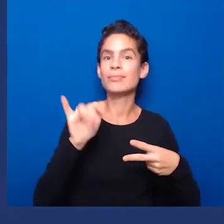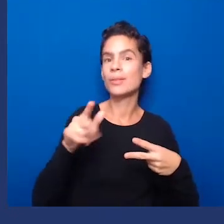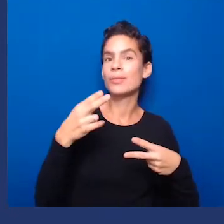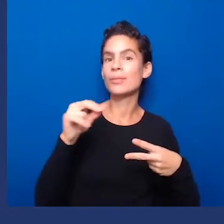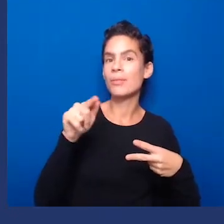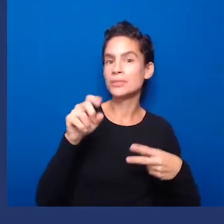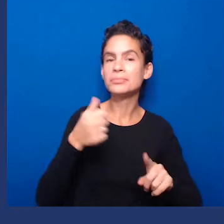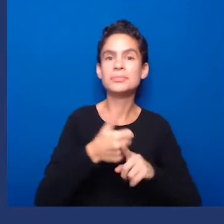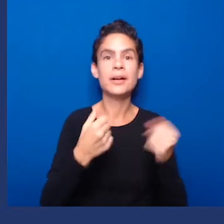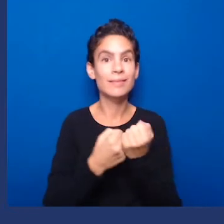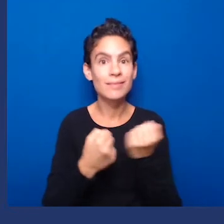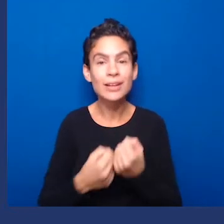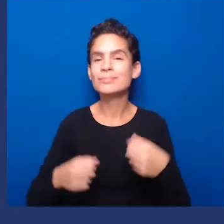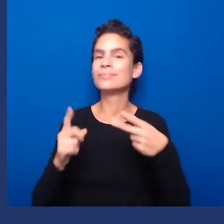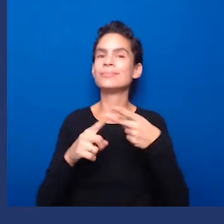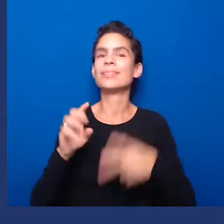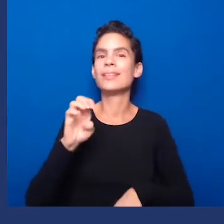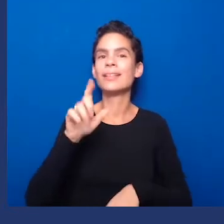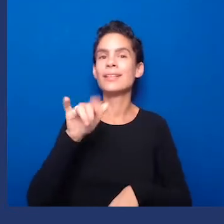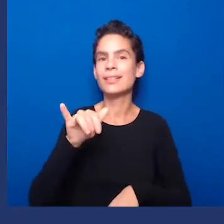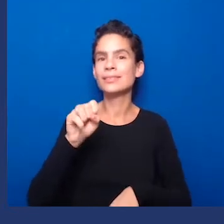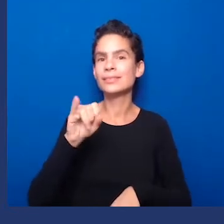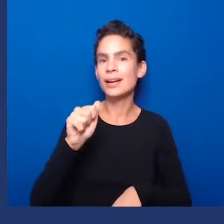-Dewer, a staff attorney, speak over video chat.